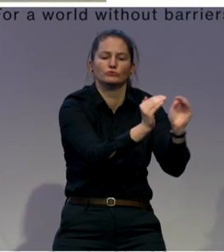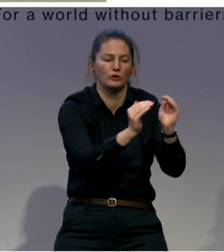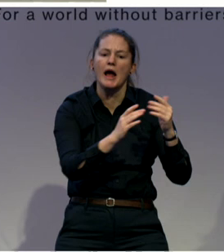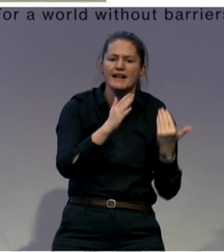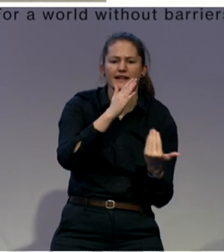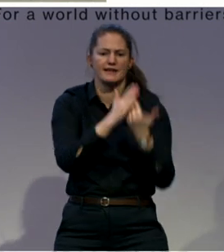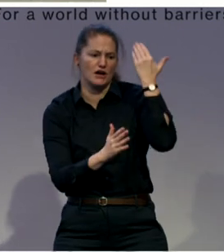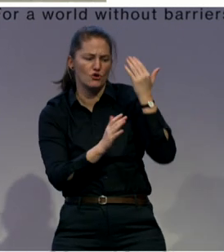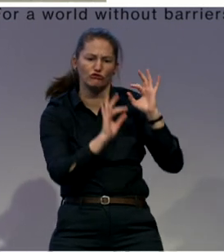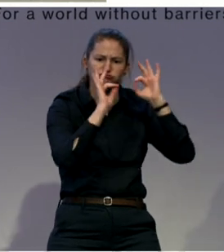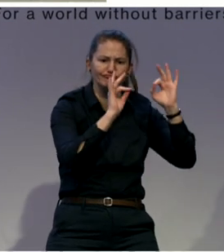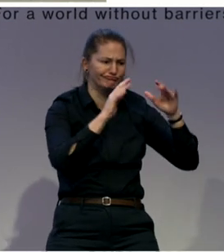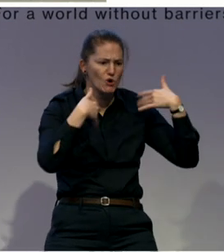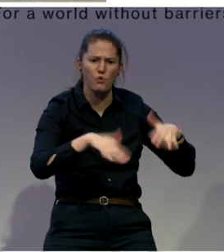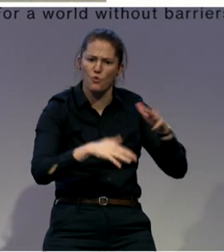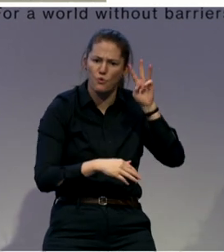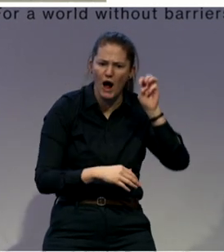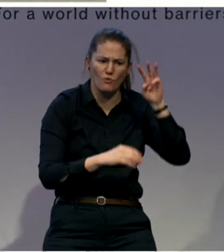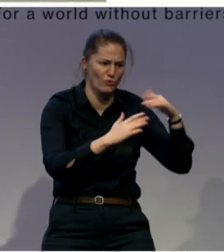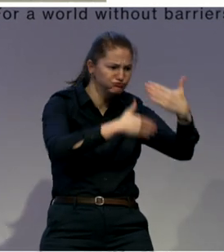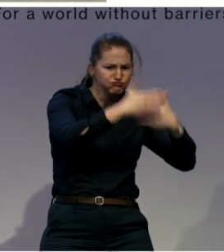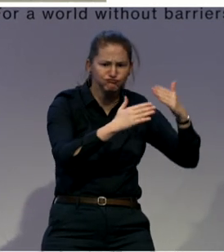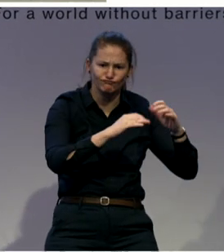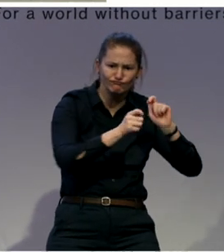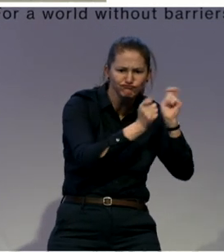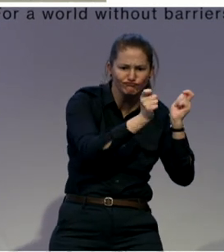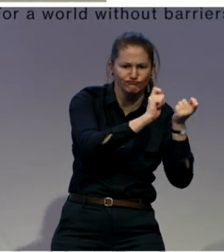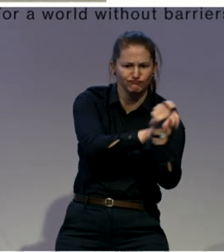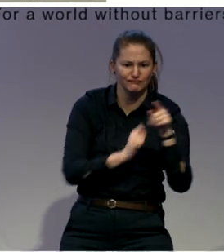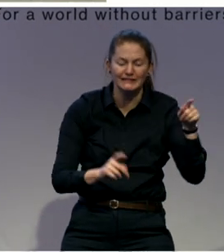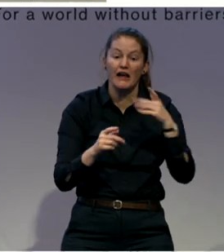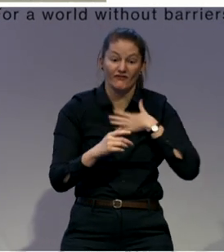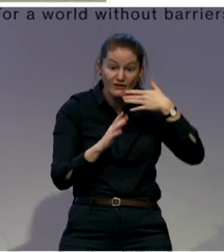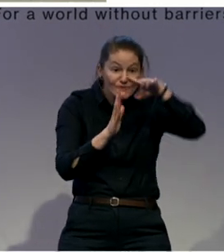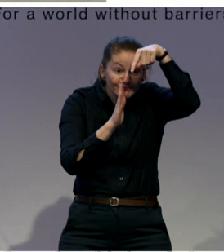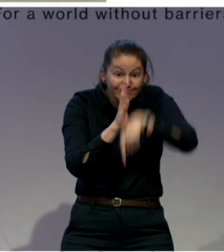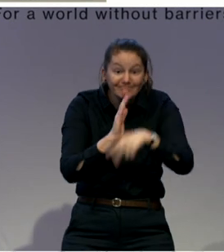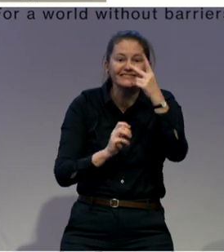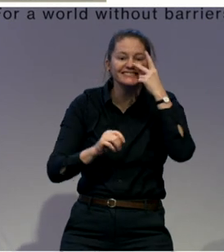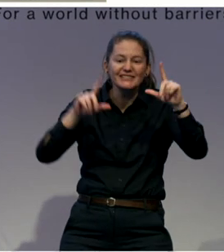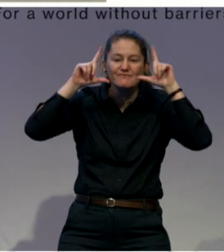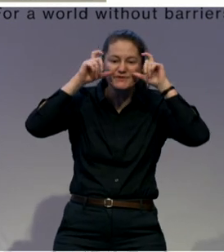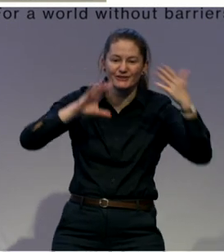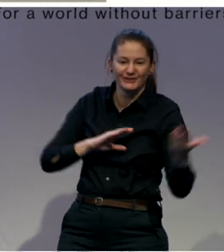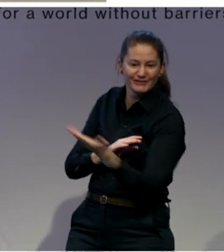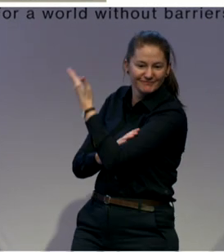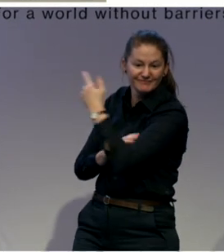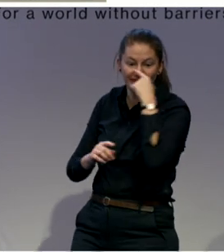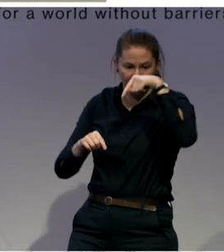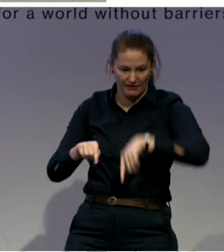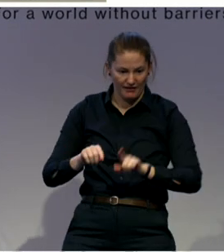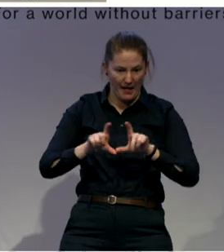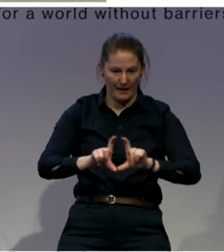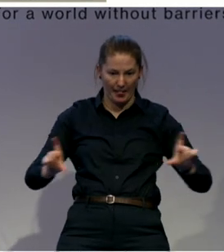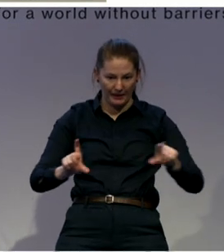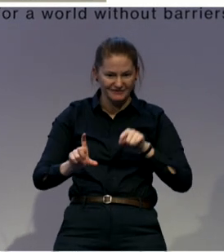then still you have, as you can see on the bottom of the slide, these timetables where you have breakfast from 8 to 10